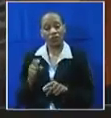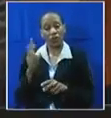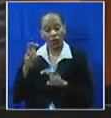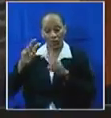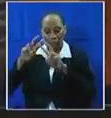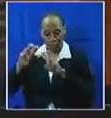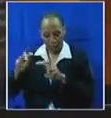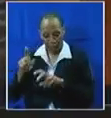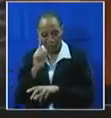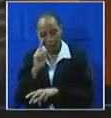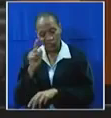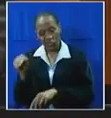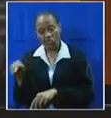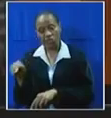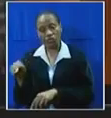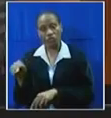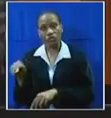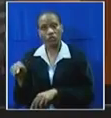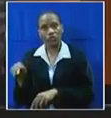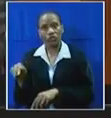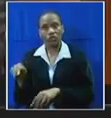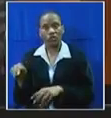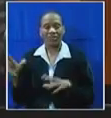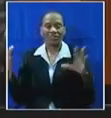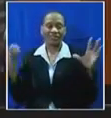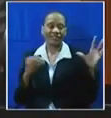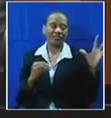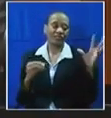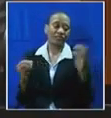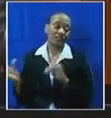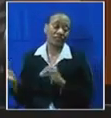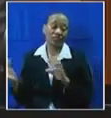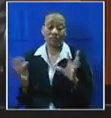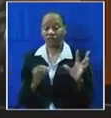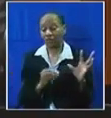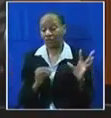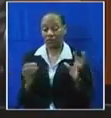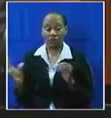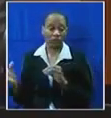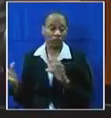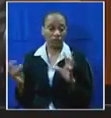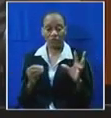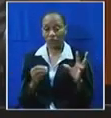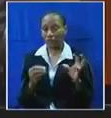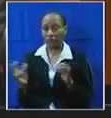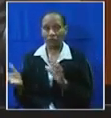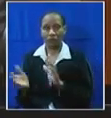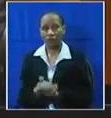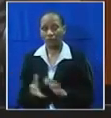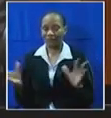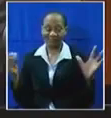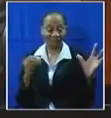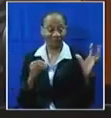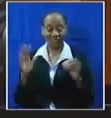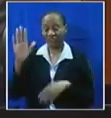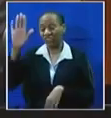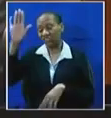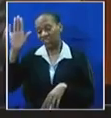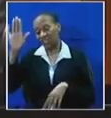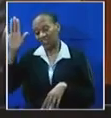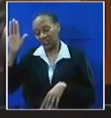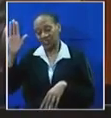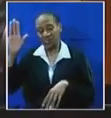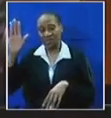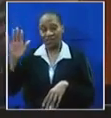I'll revert back to you with the ruling later on. For now, let's proceed.